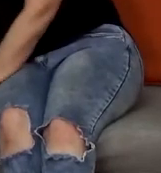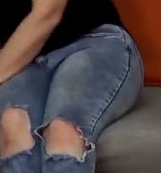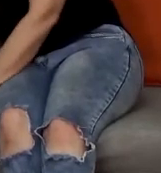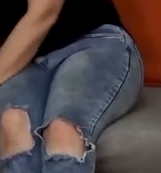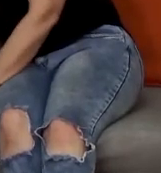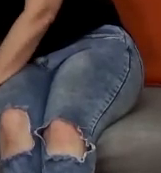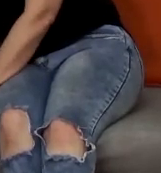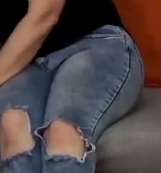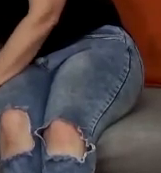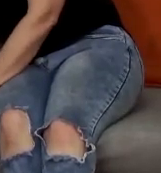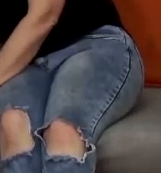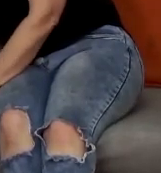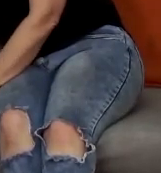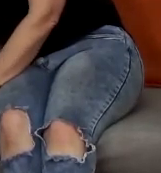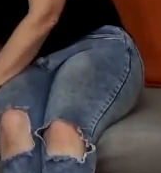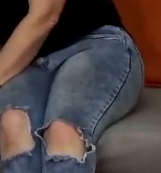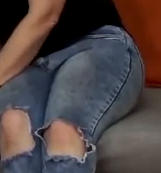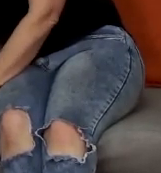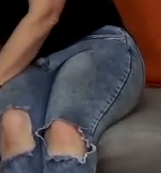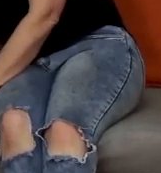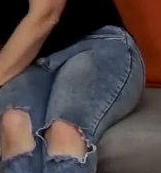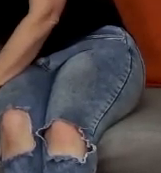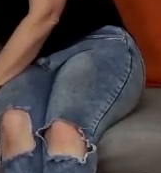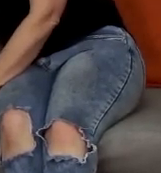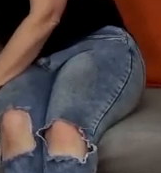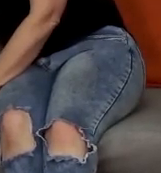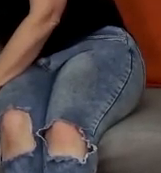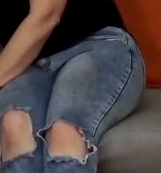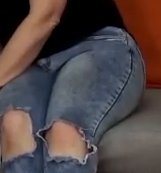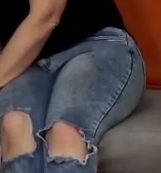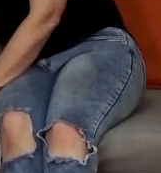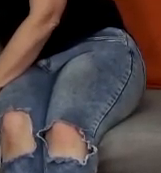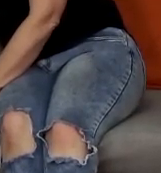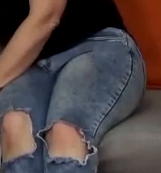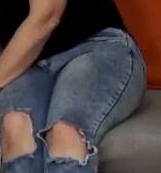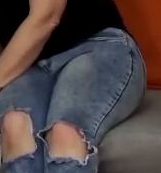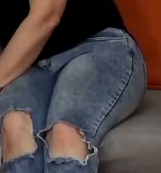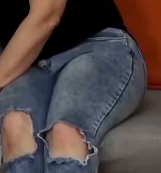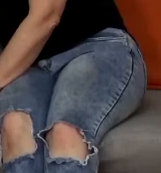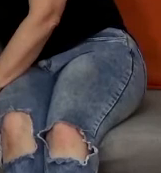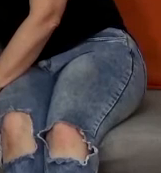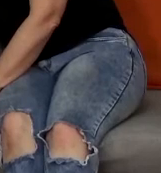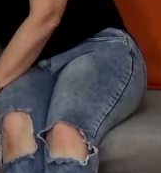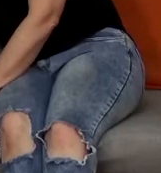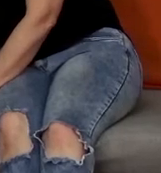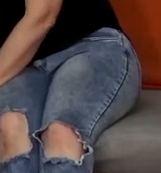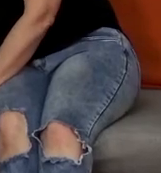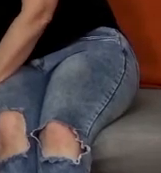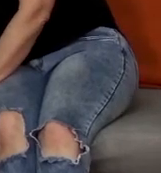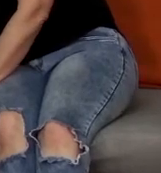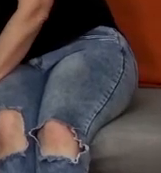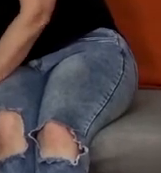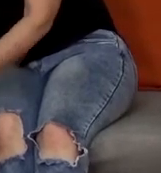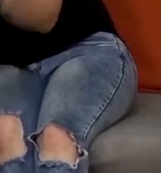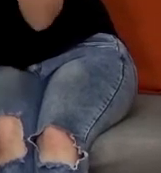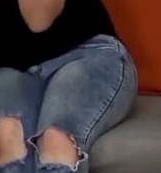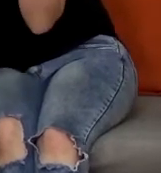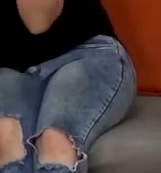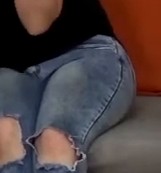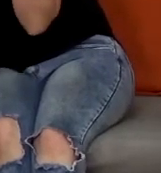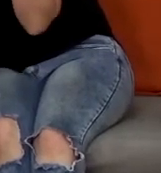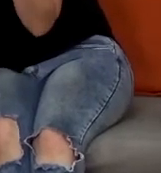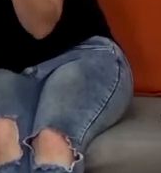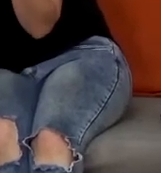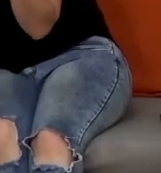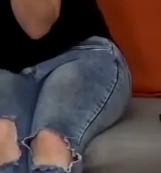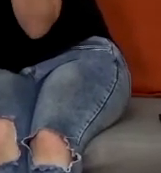focus and believe me, I have to go back and get back to bed. You don't look back at your notes? Never. Okay. So that's a good